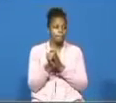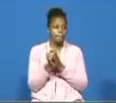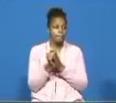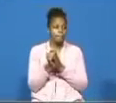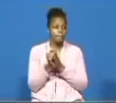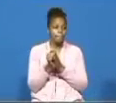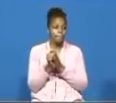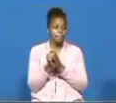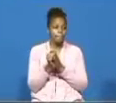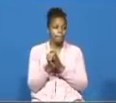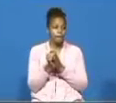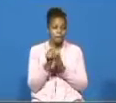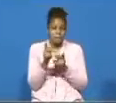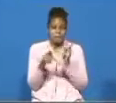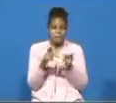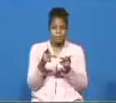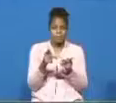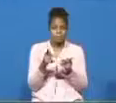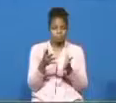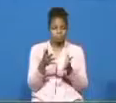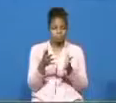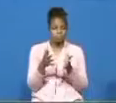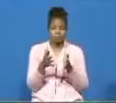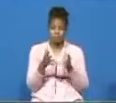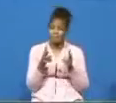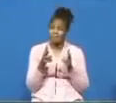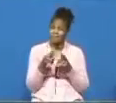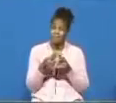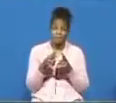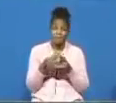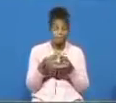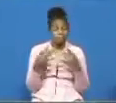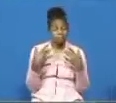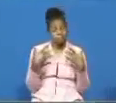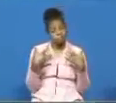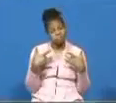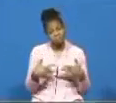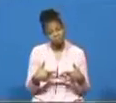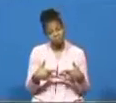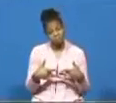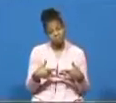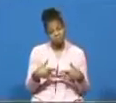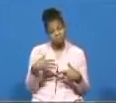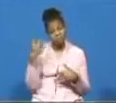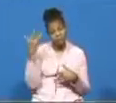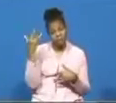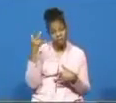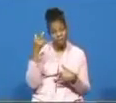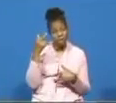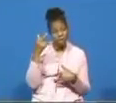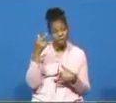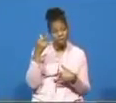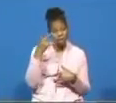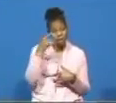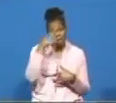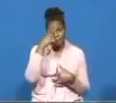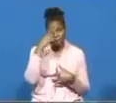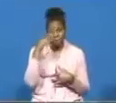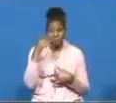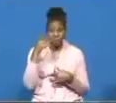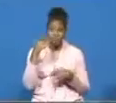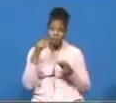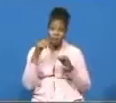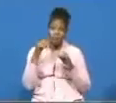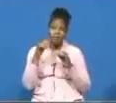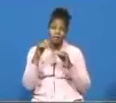soul of the people was much discouraged because of the way look